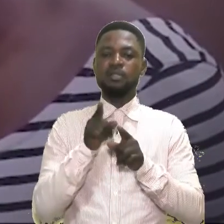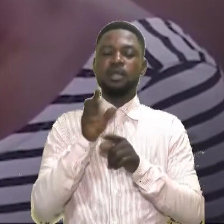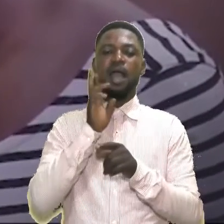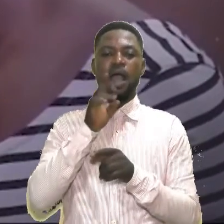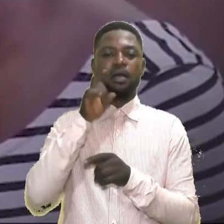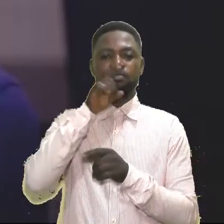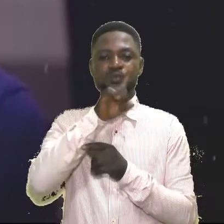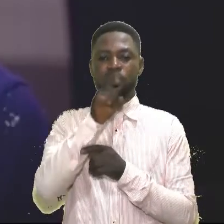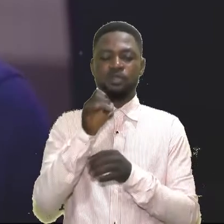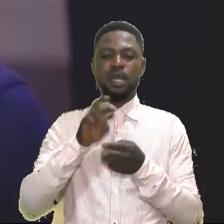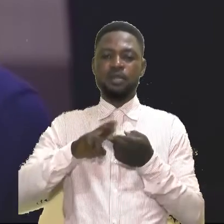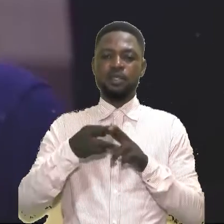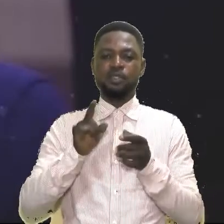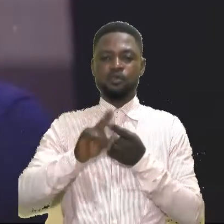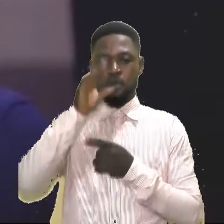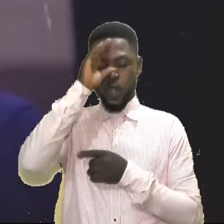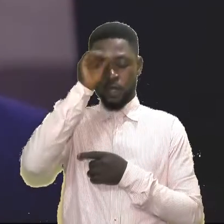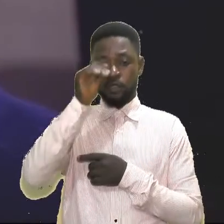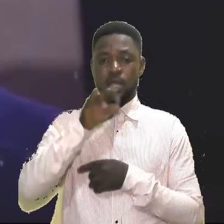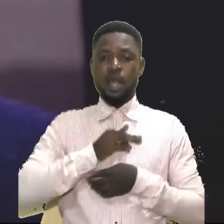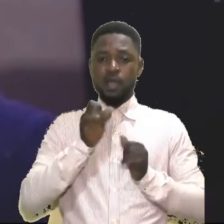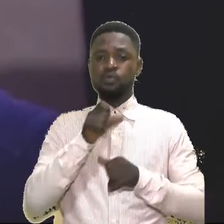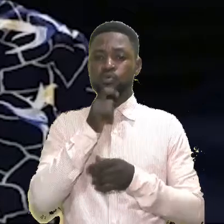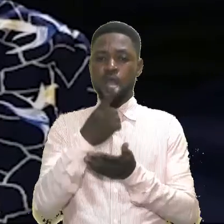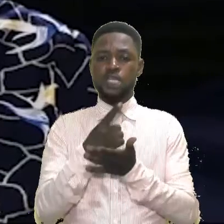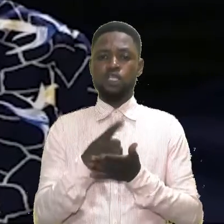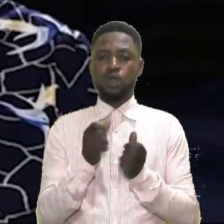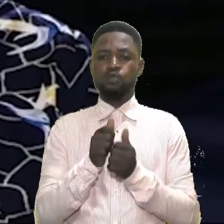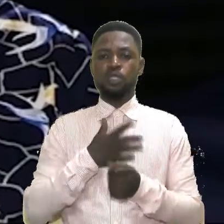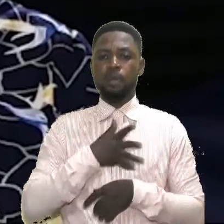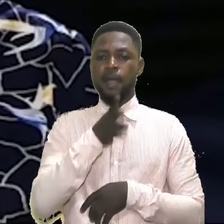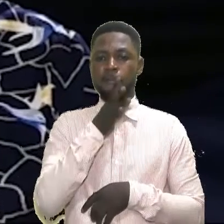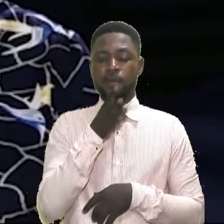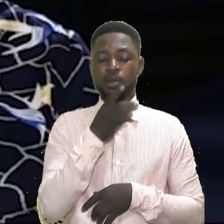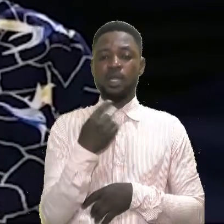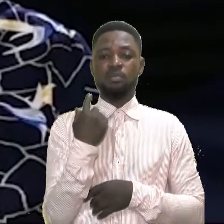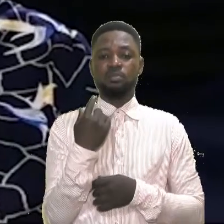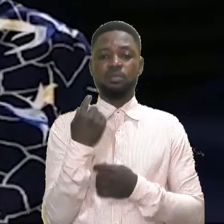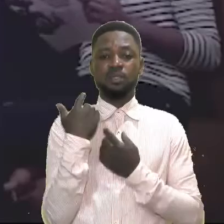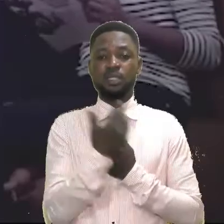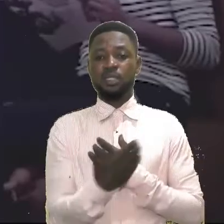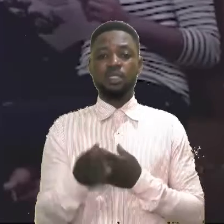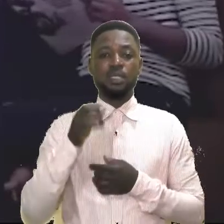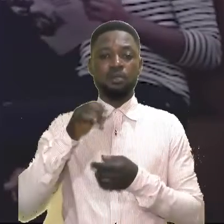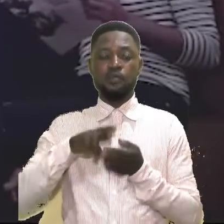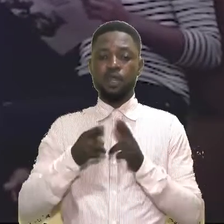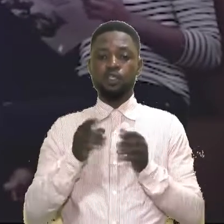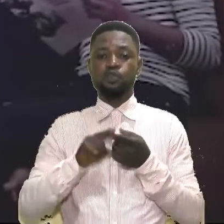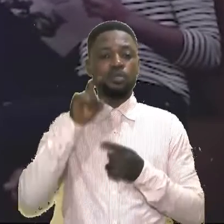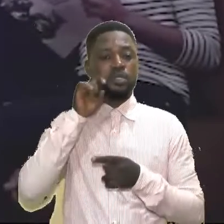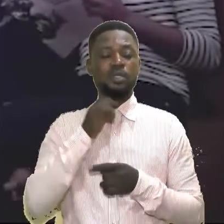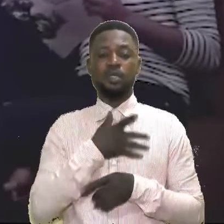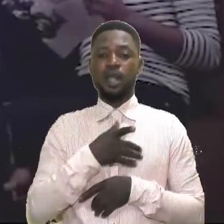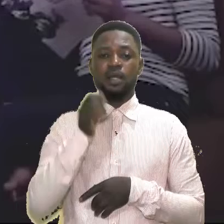boys and their anatomies. I could not discuss with my mother things relating to sex and girls.